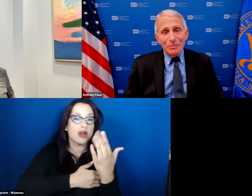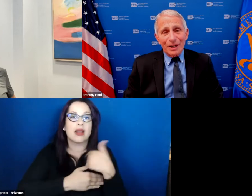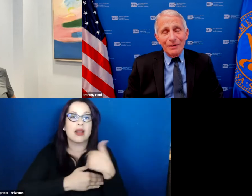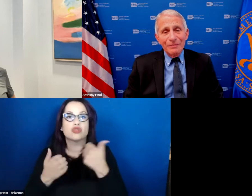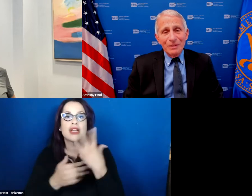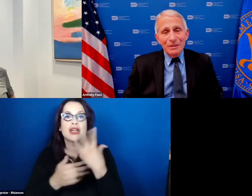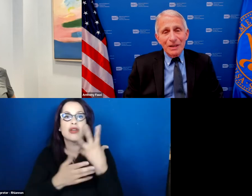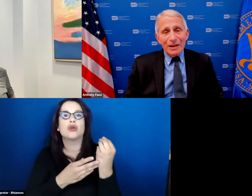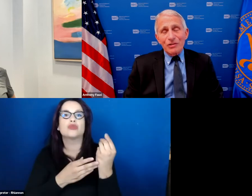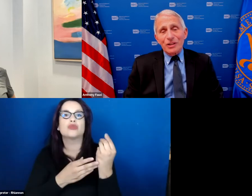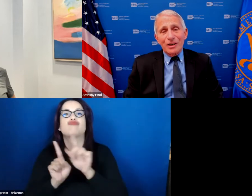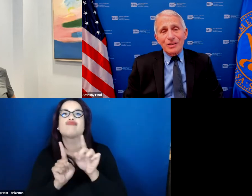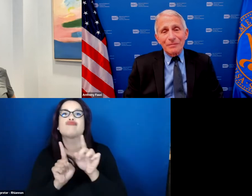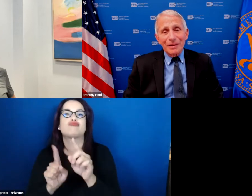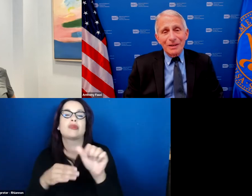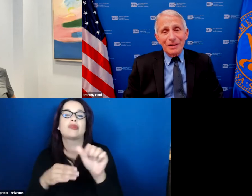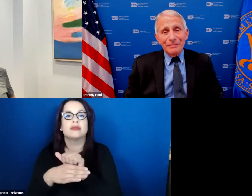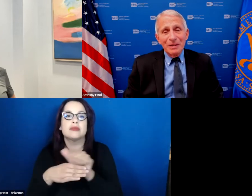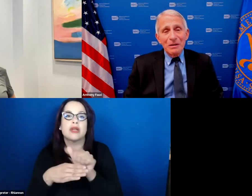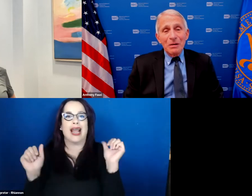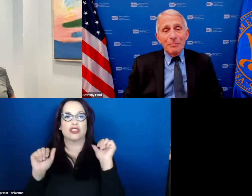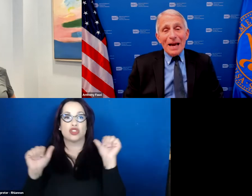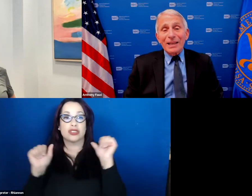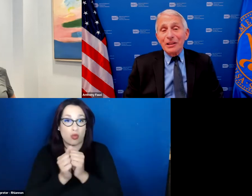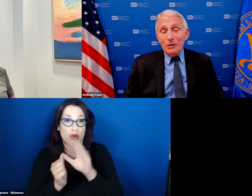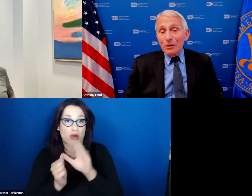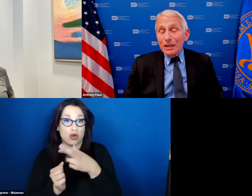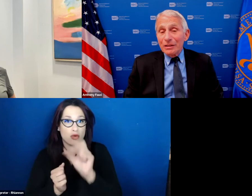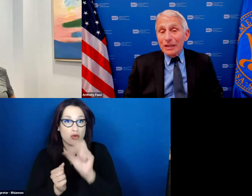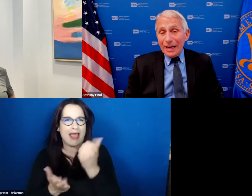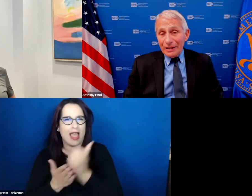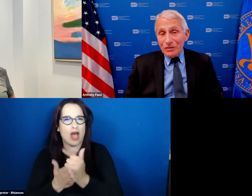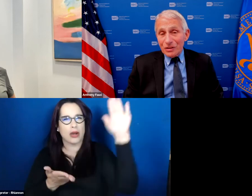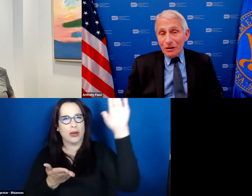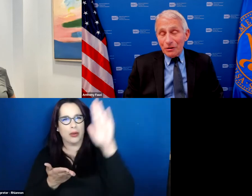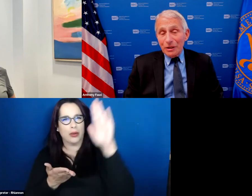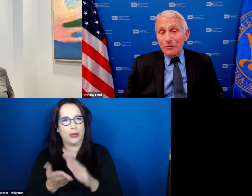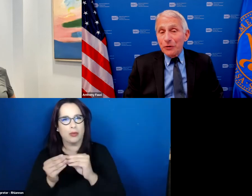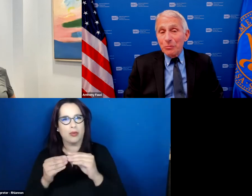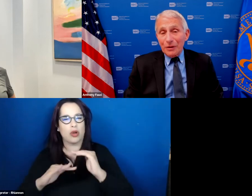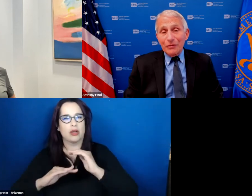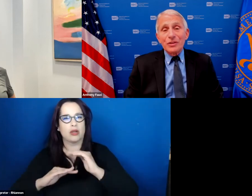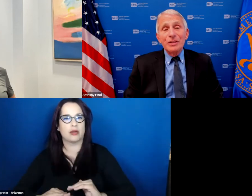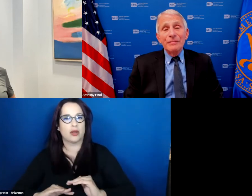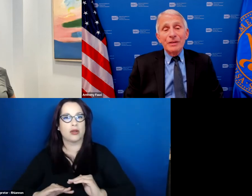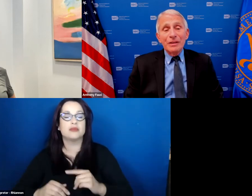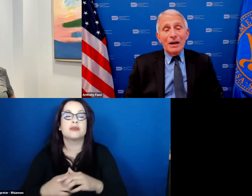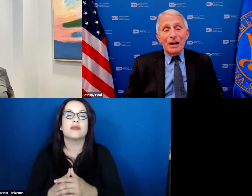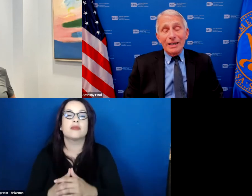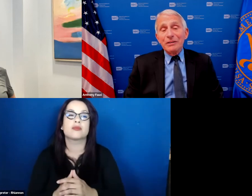tension by exercising um back in the early days the early few months